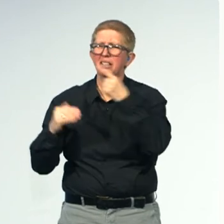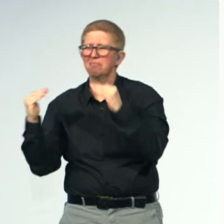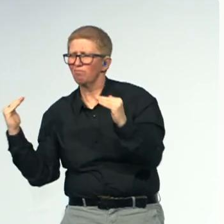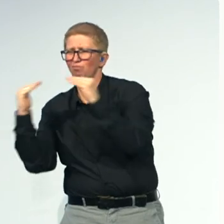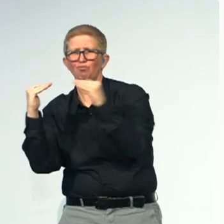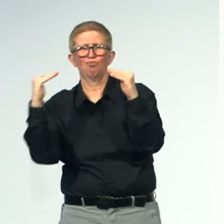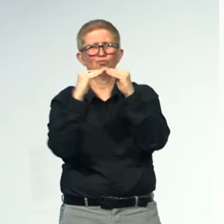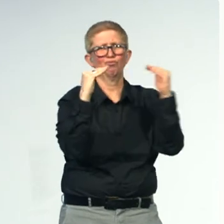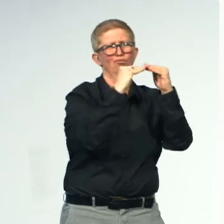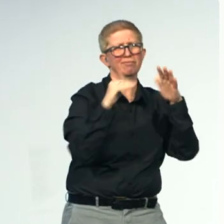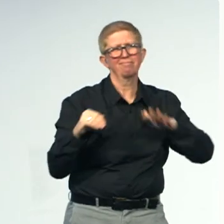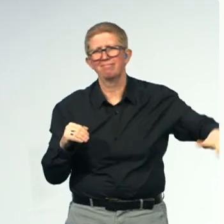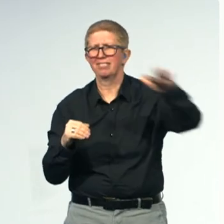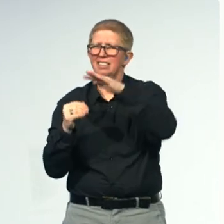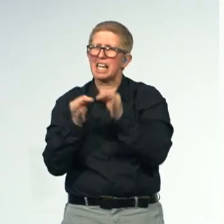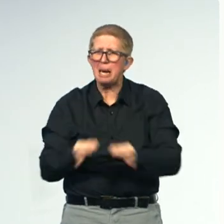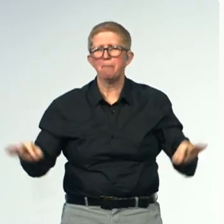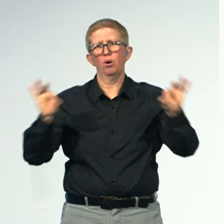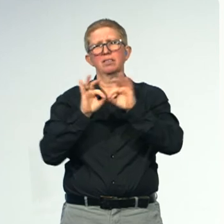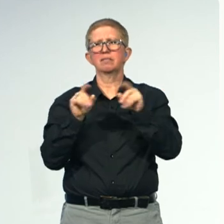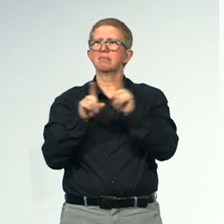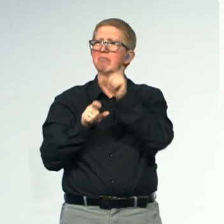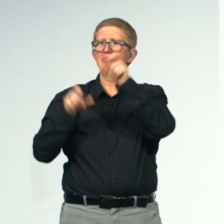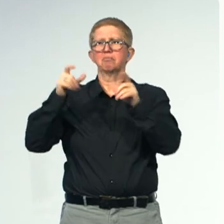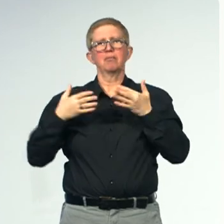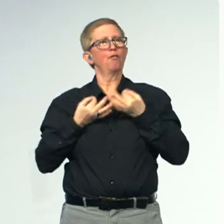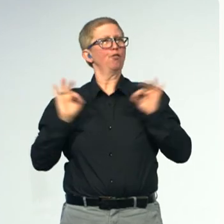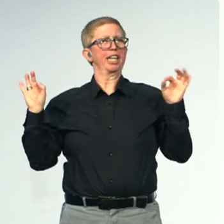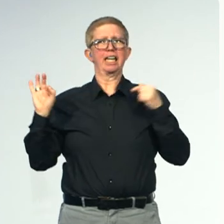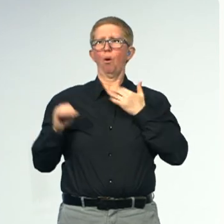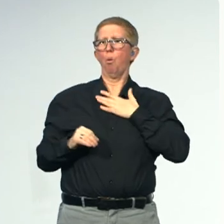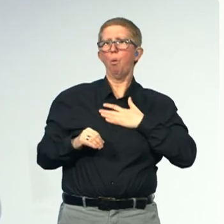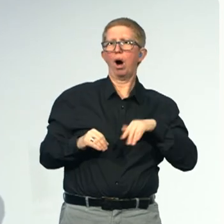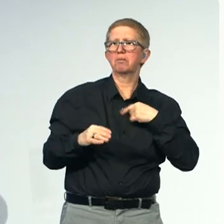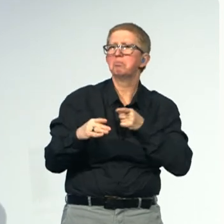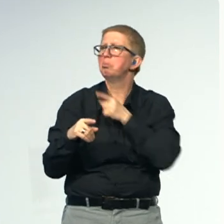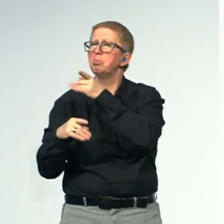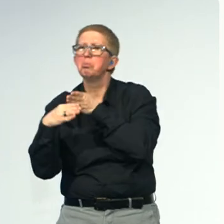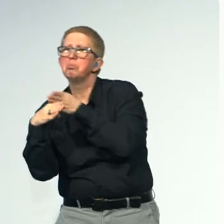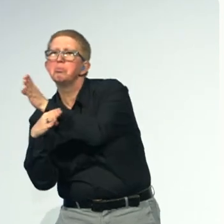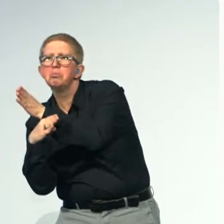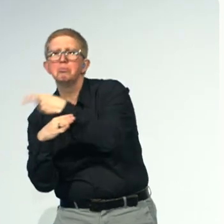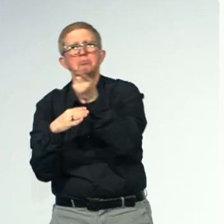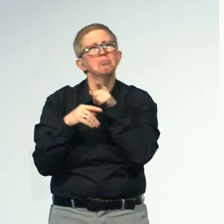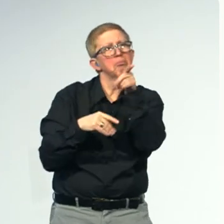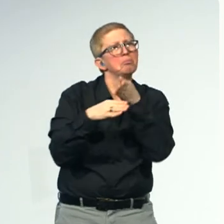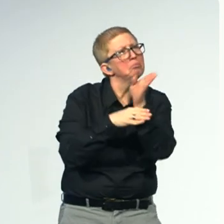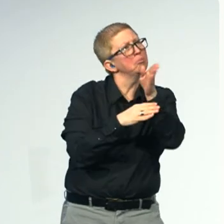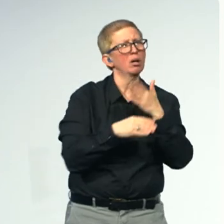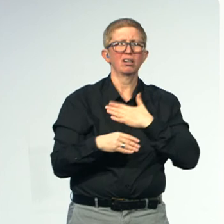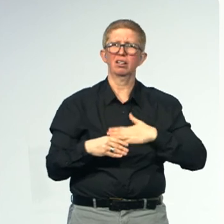And people that are hungry for change are willing to do what other people want. If we do what's easy,